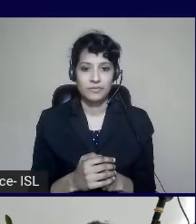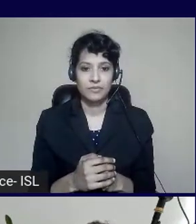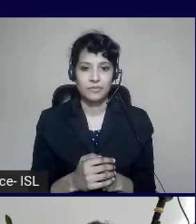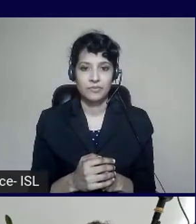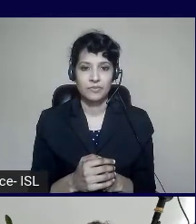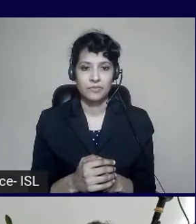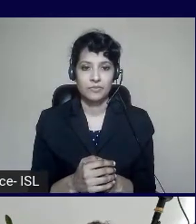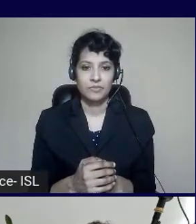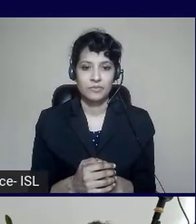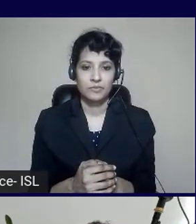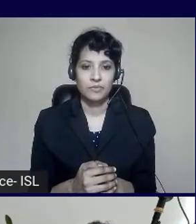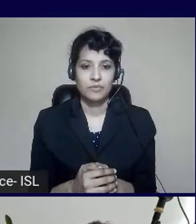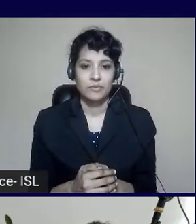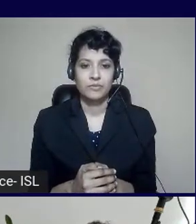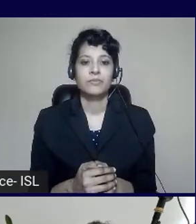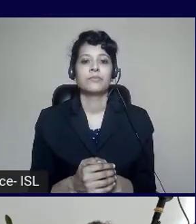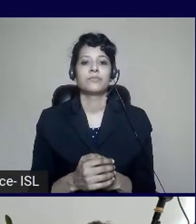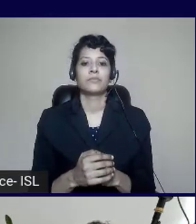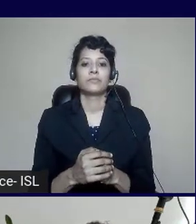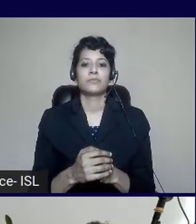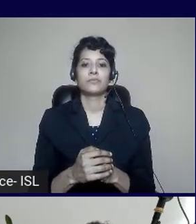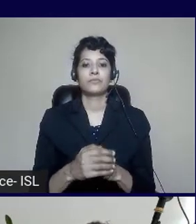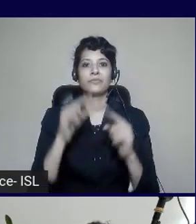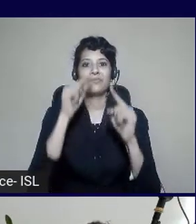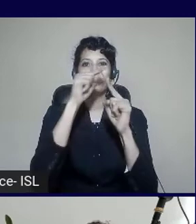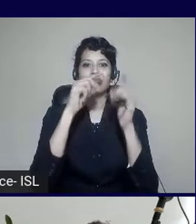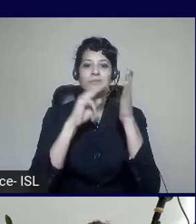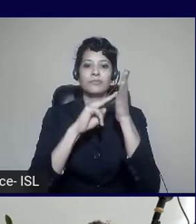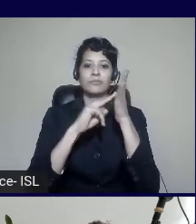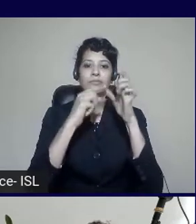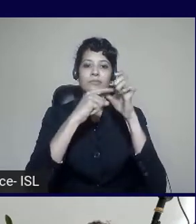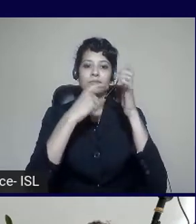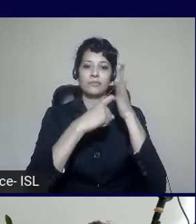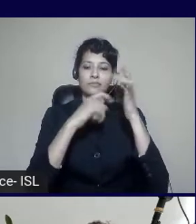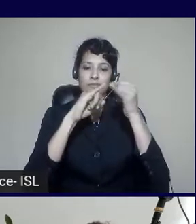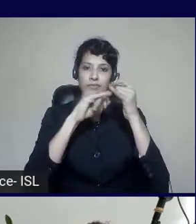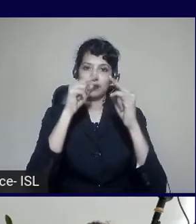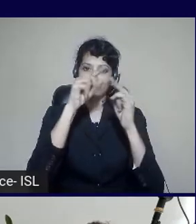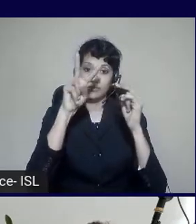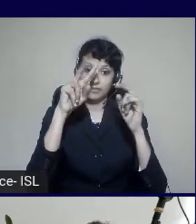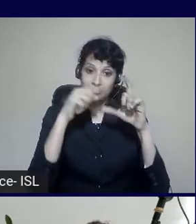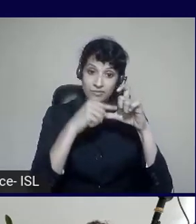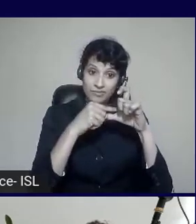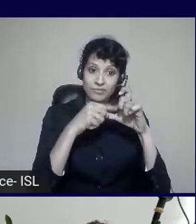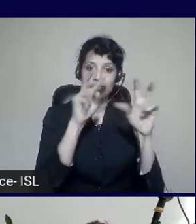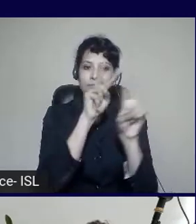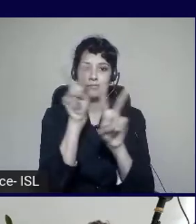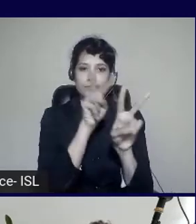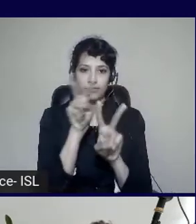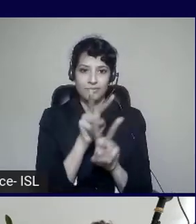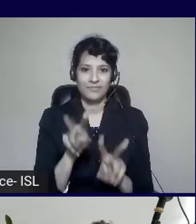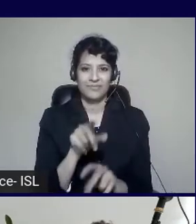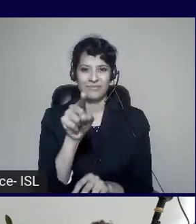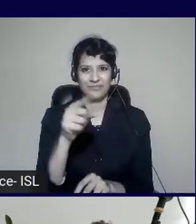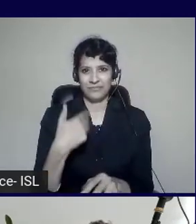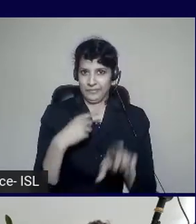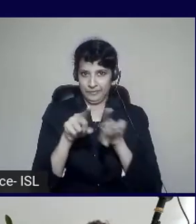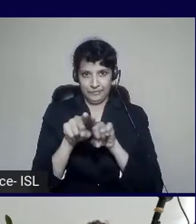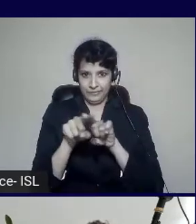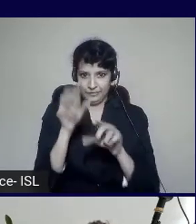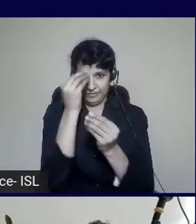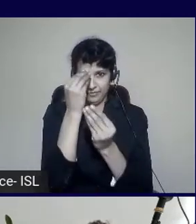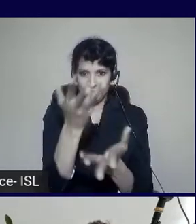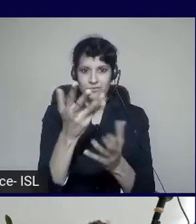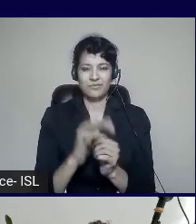.1 compliant experience. Now I'm going to show you in the demo how to do this and add this to a website. Using a little bit of code and